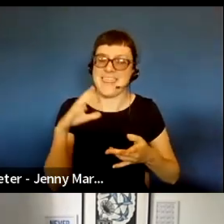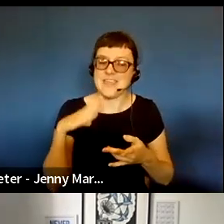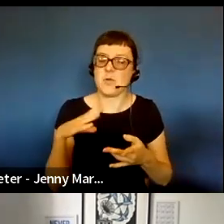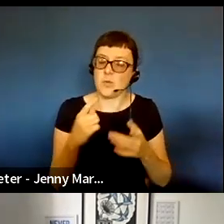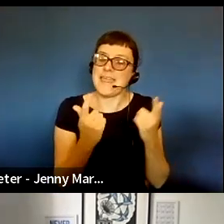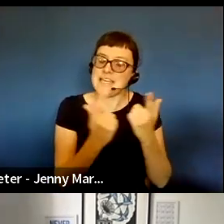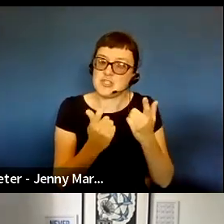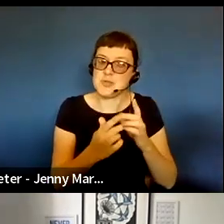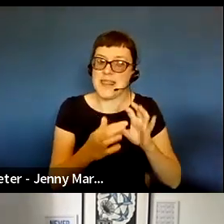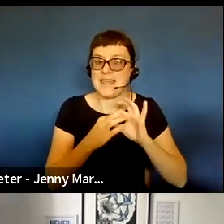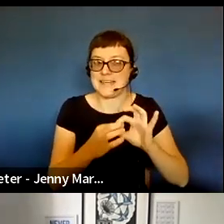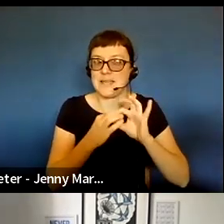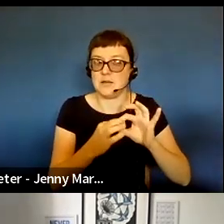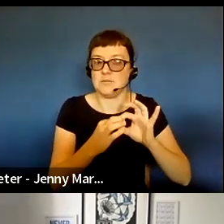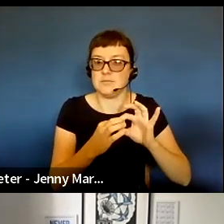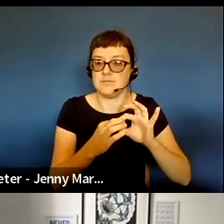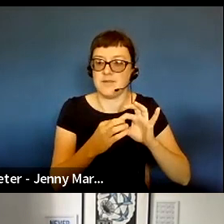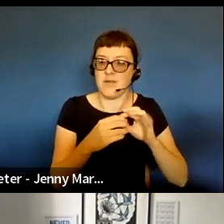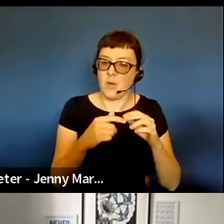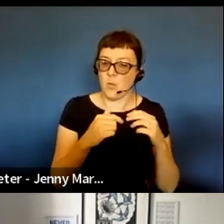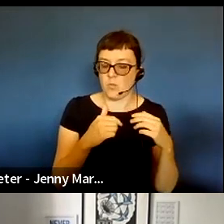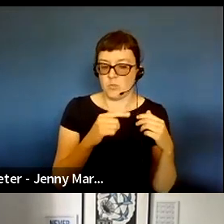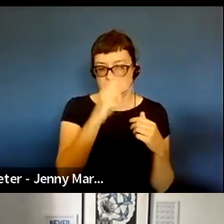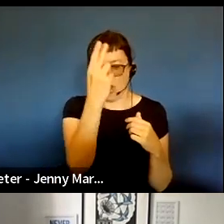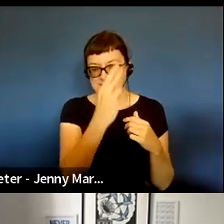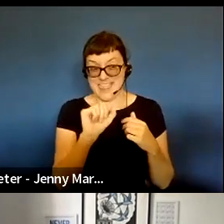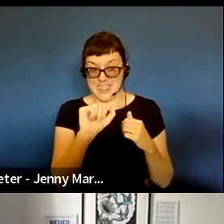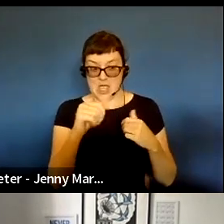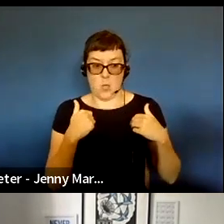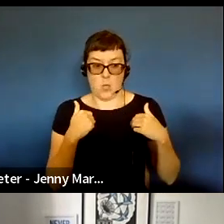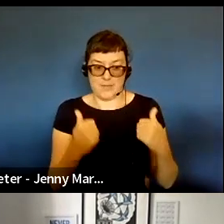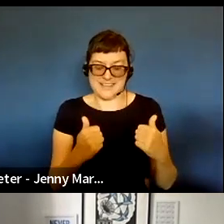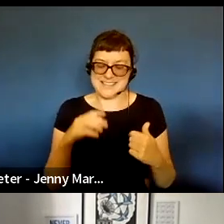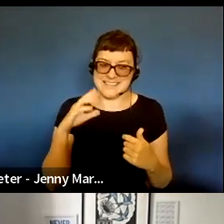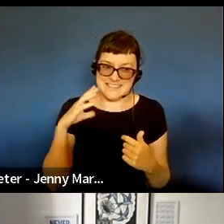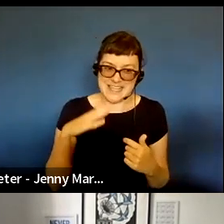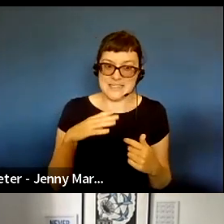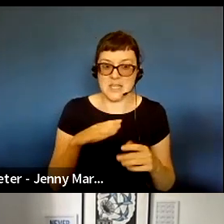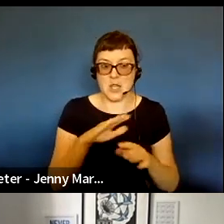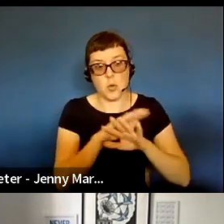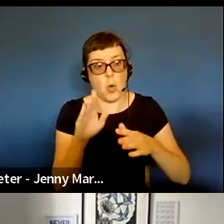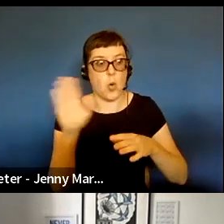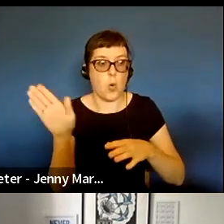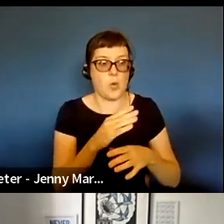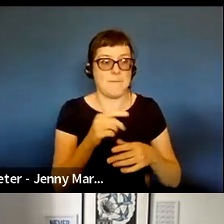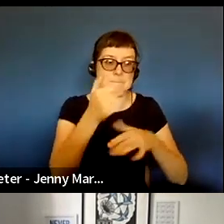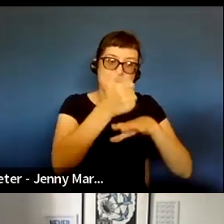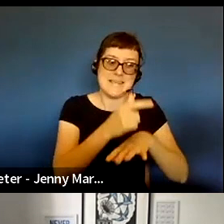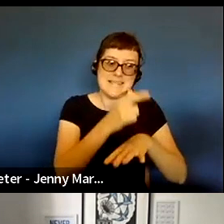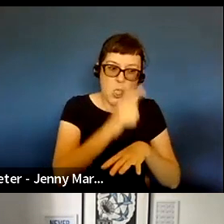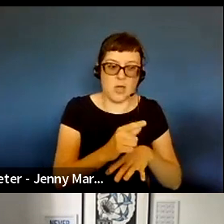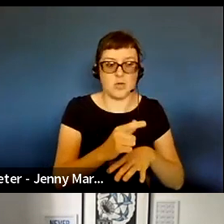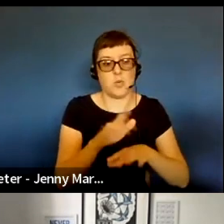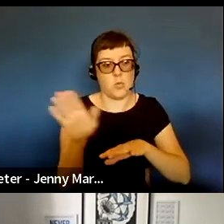around the sort of well being of artists to insist that everything is down to luck and everything is down to everything is down to